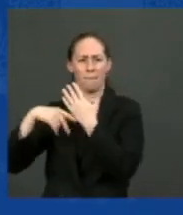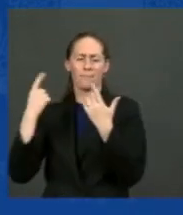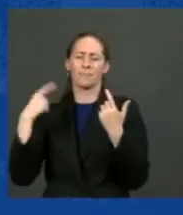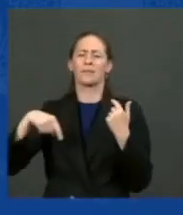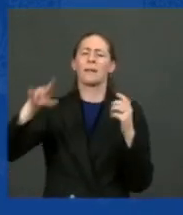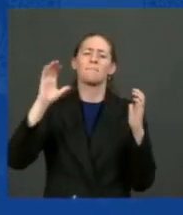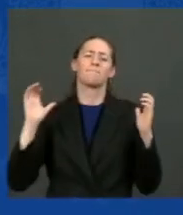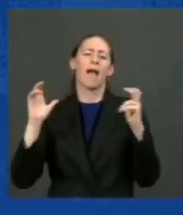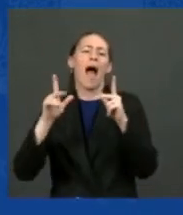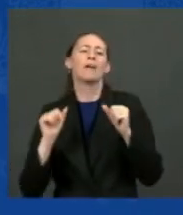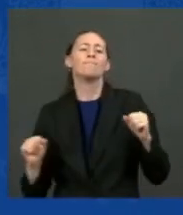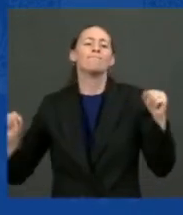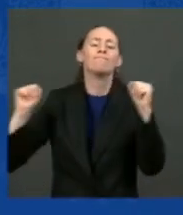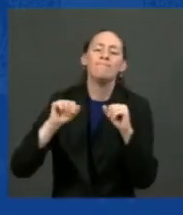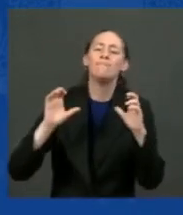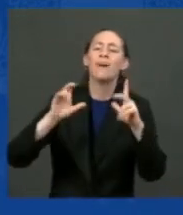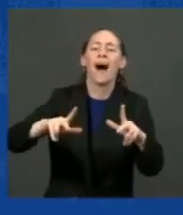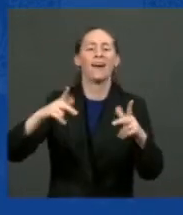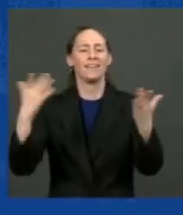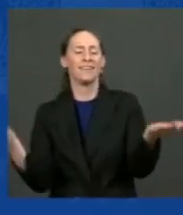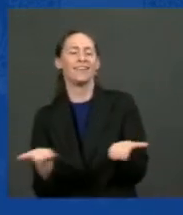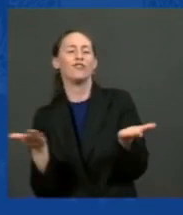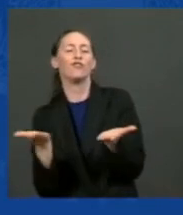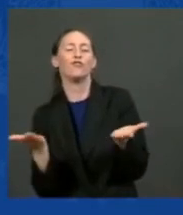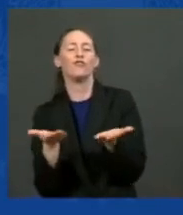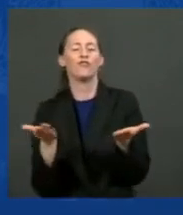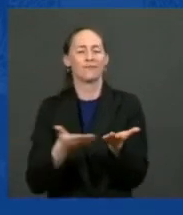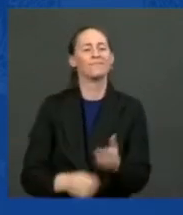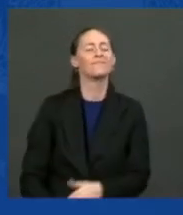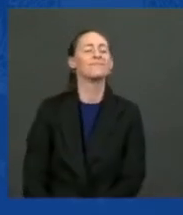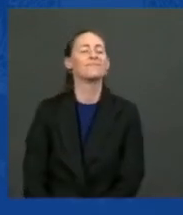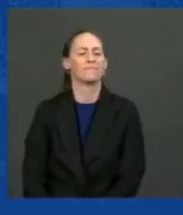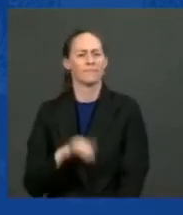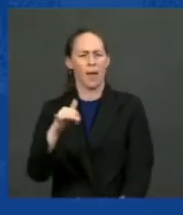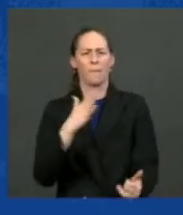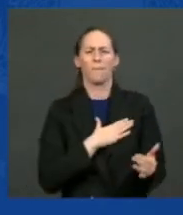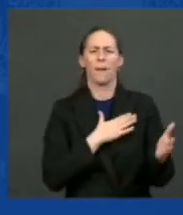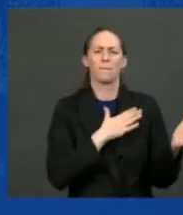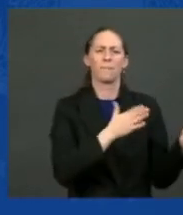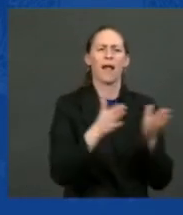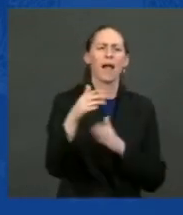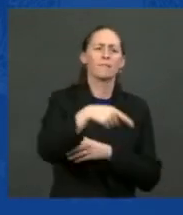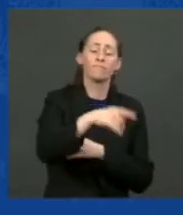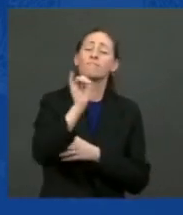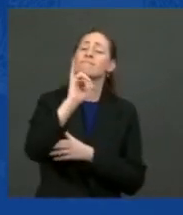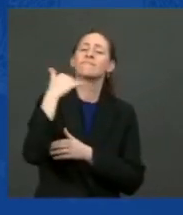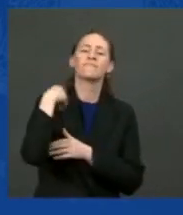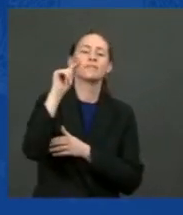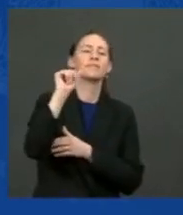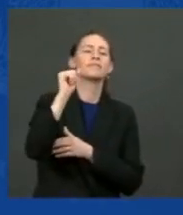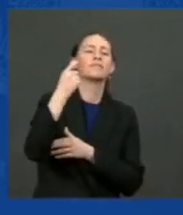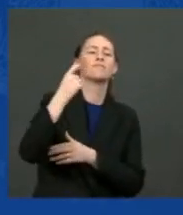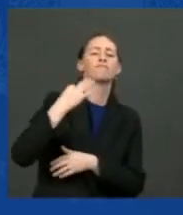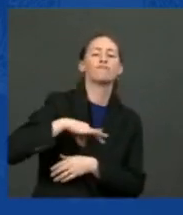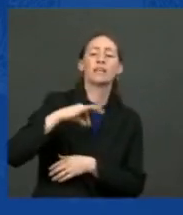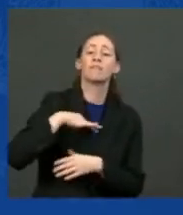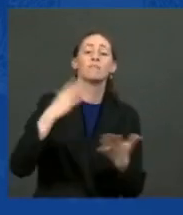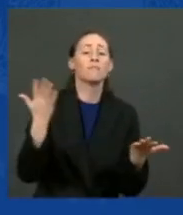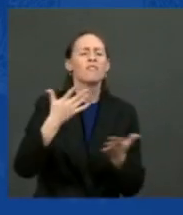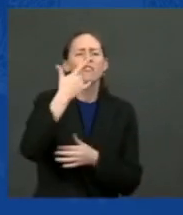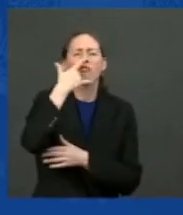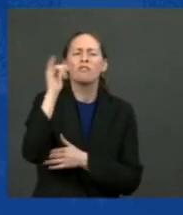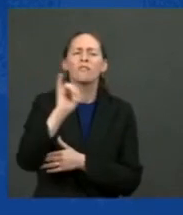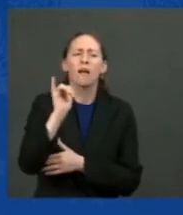My plan also makes historic investments in clean energy, including tax credits. Uh-oh. To people do things like weatherize their homes, install solar